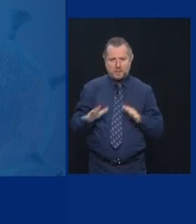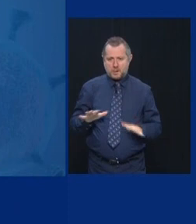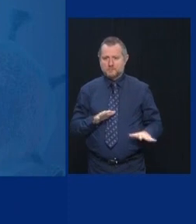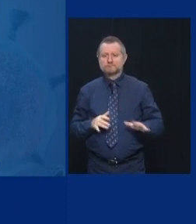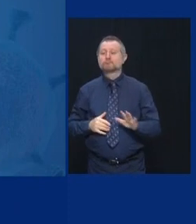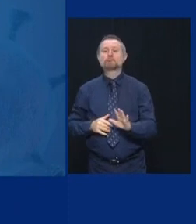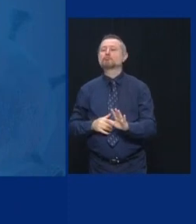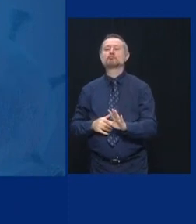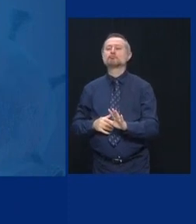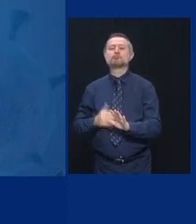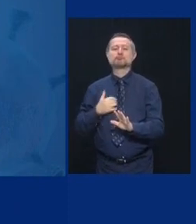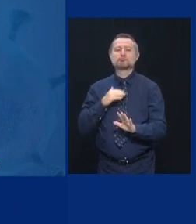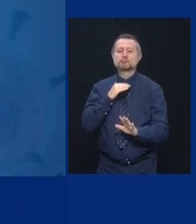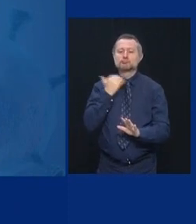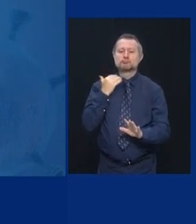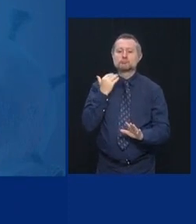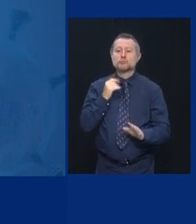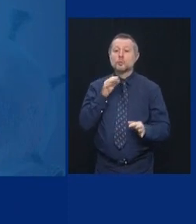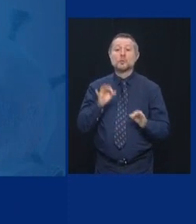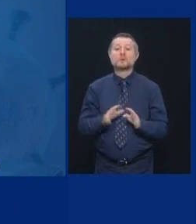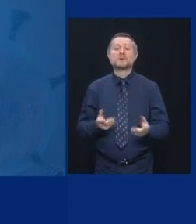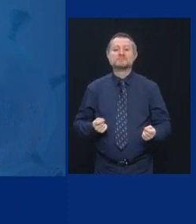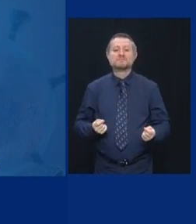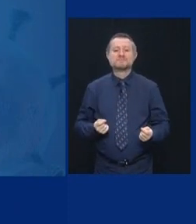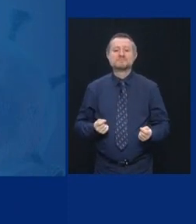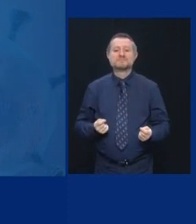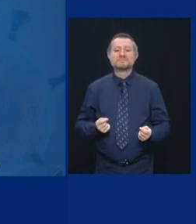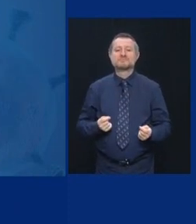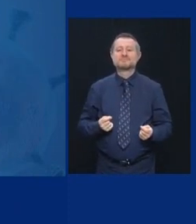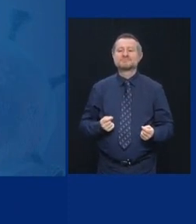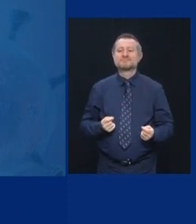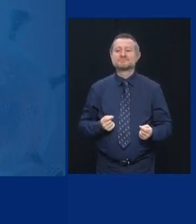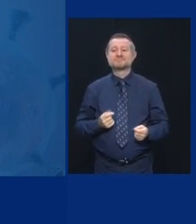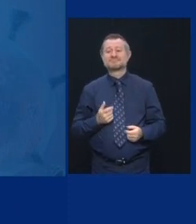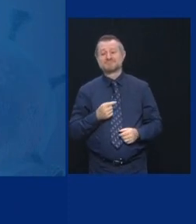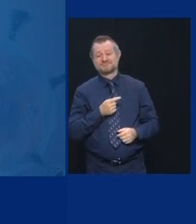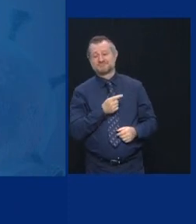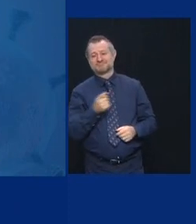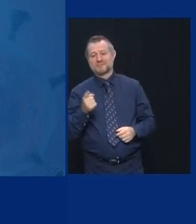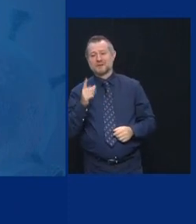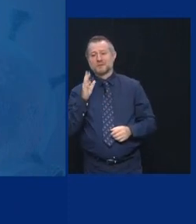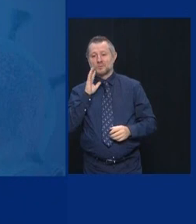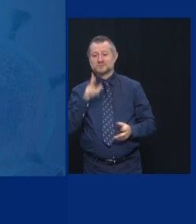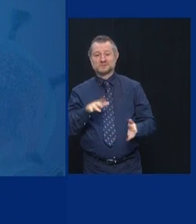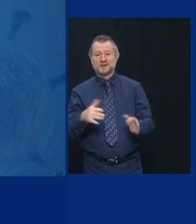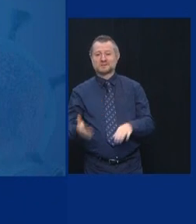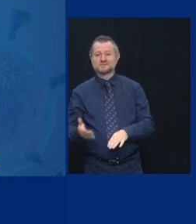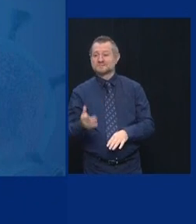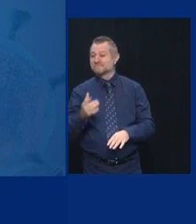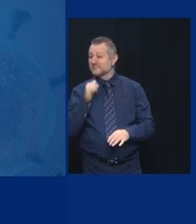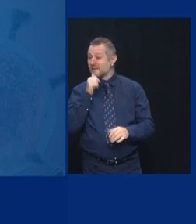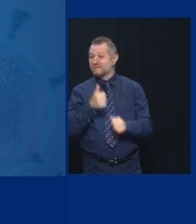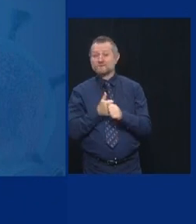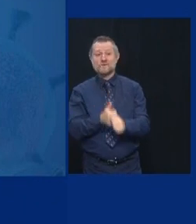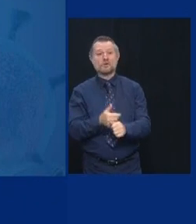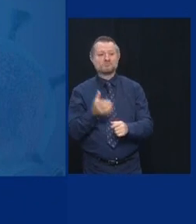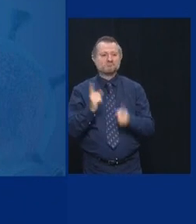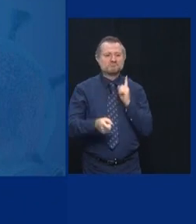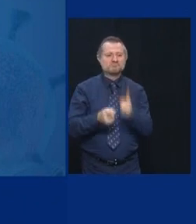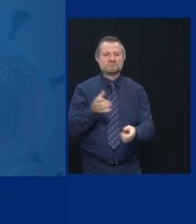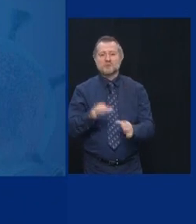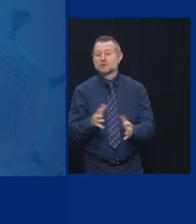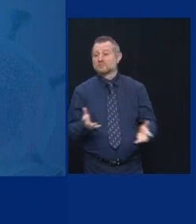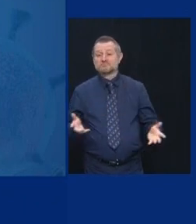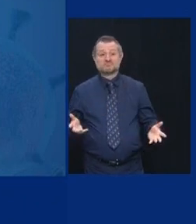understand you'll, you will see people die if we don't do more enforcement. I